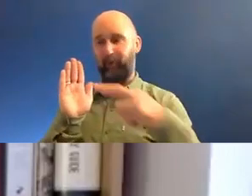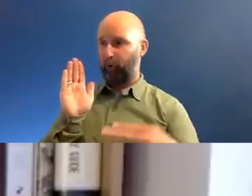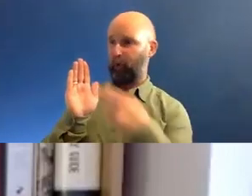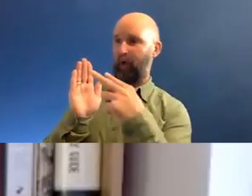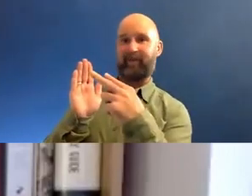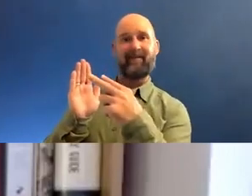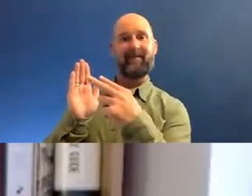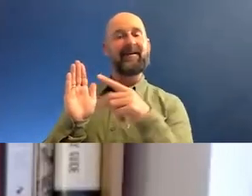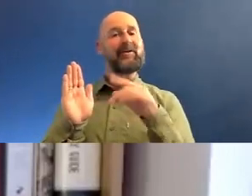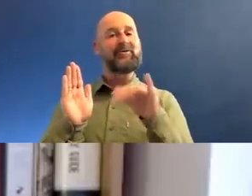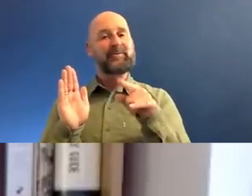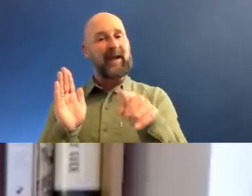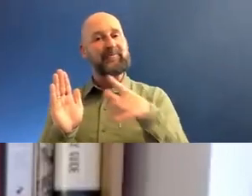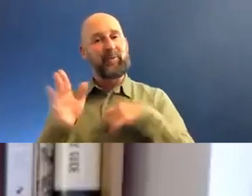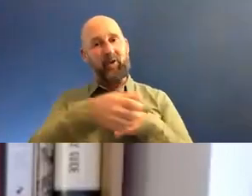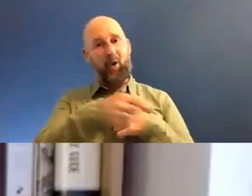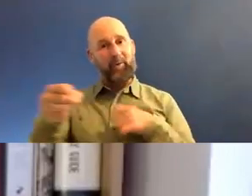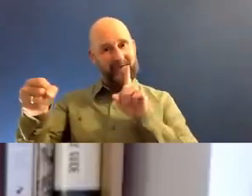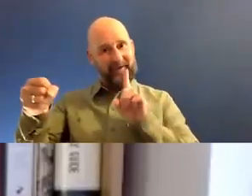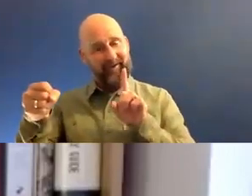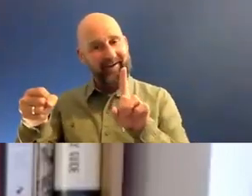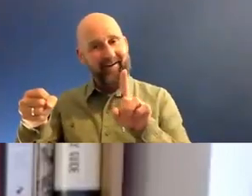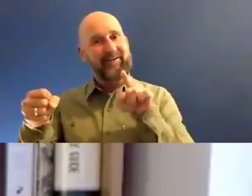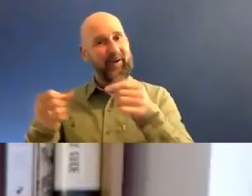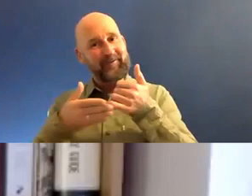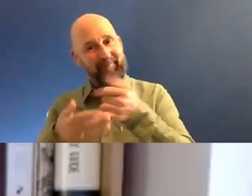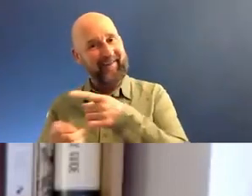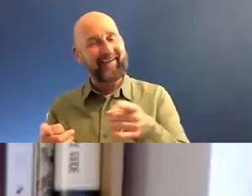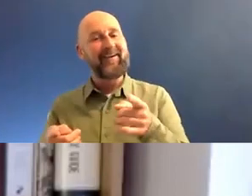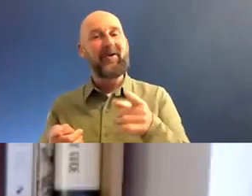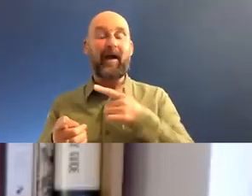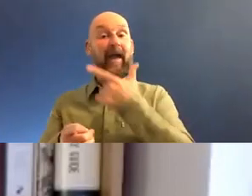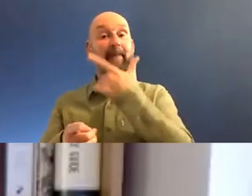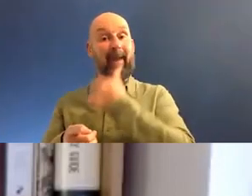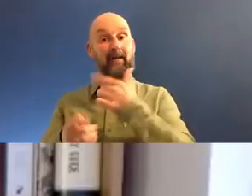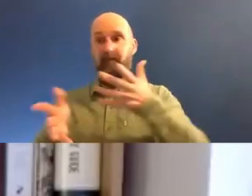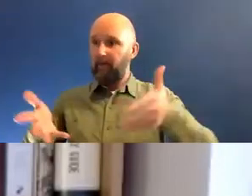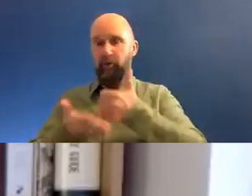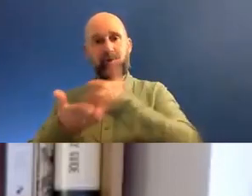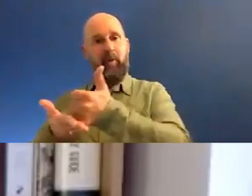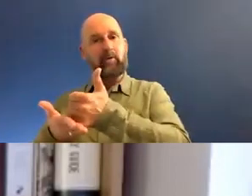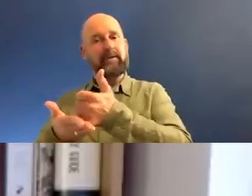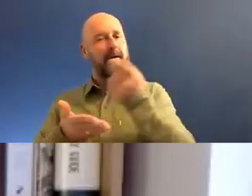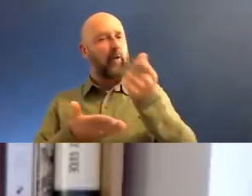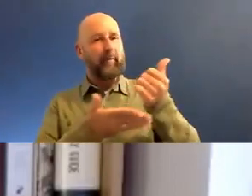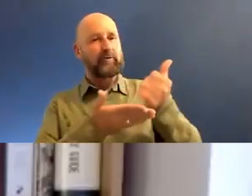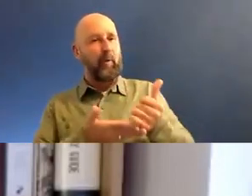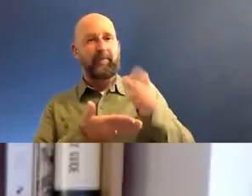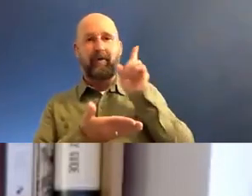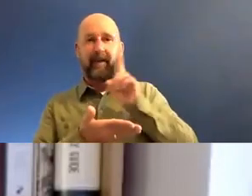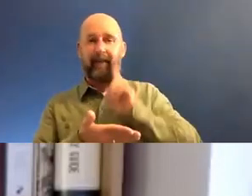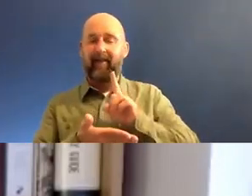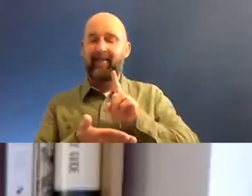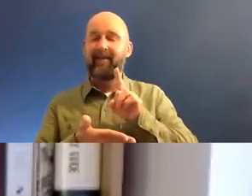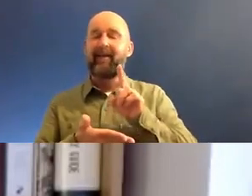have the doors opened more easily as, as so often happens for, for men in this world. but before we move into that conversation,